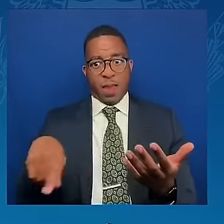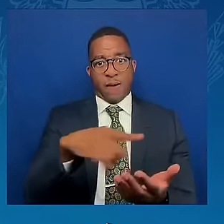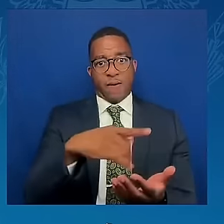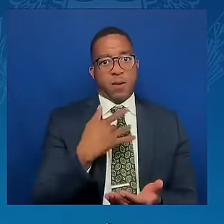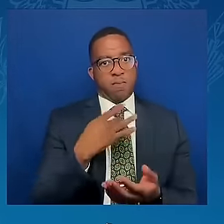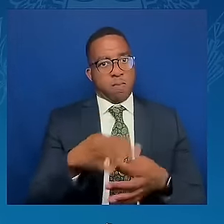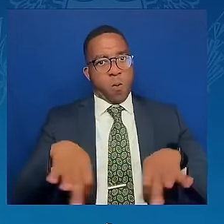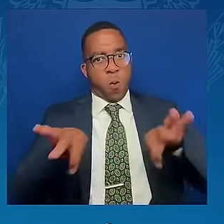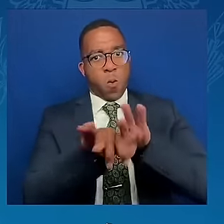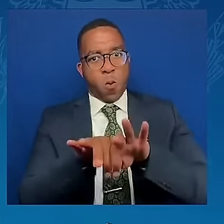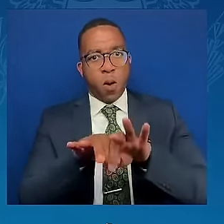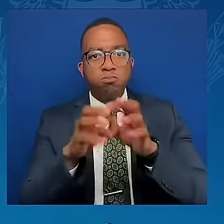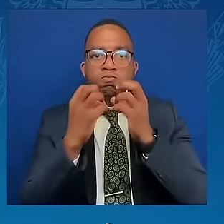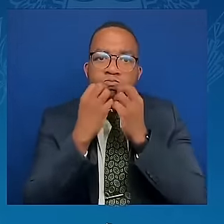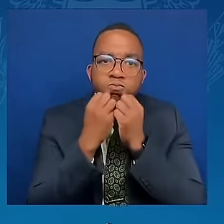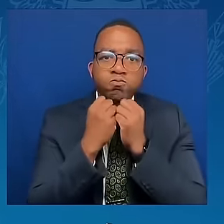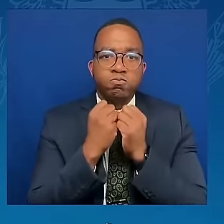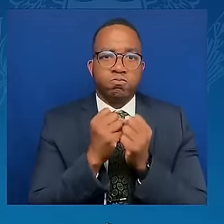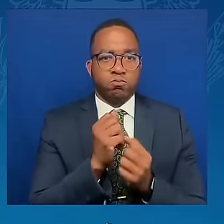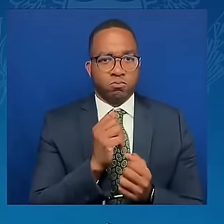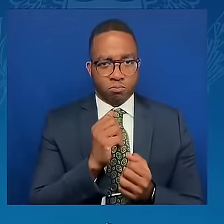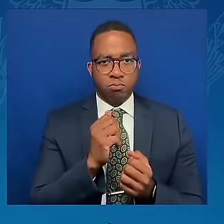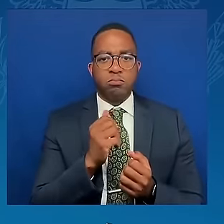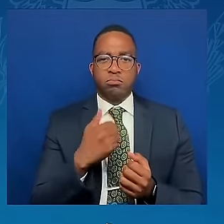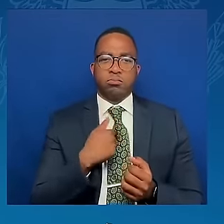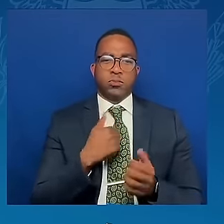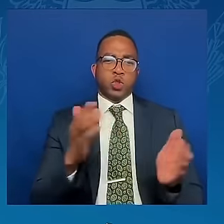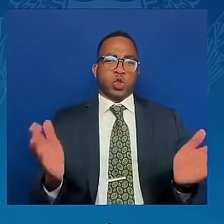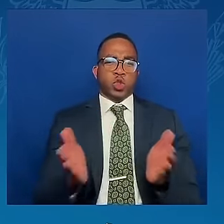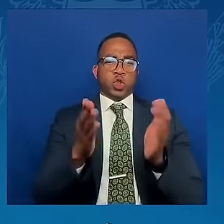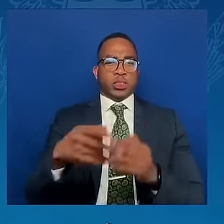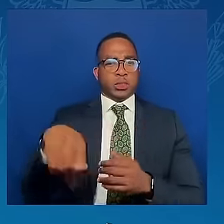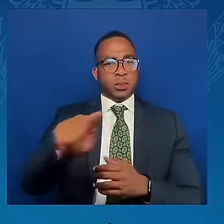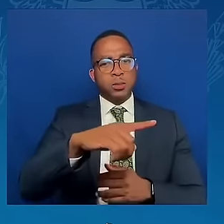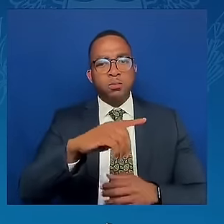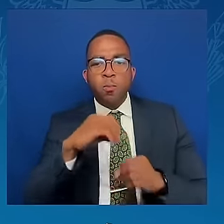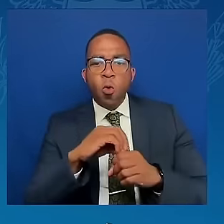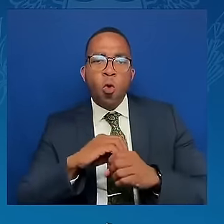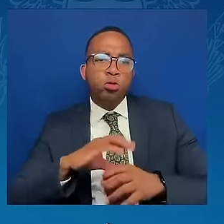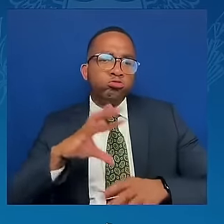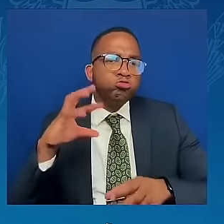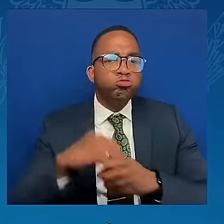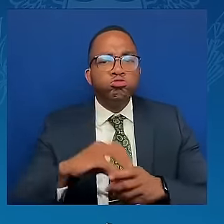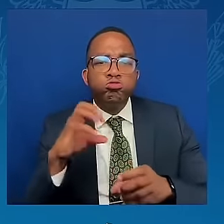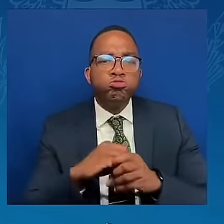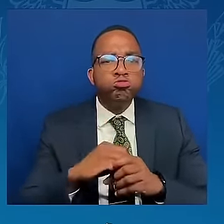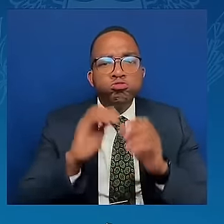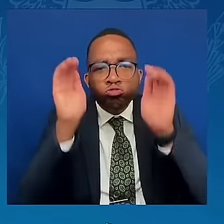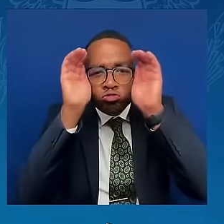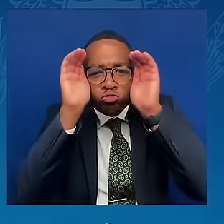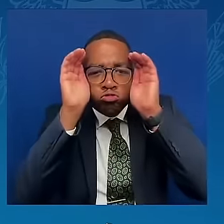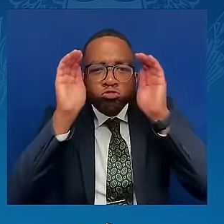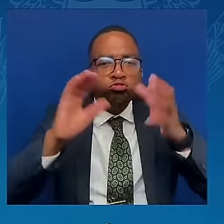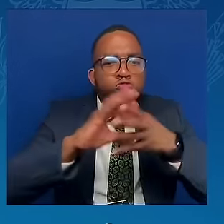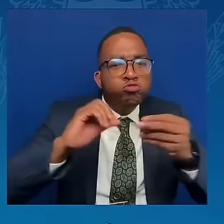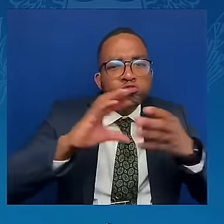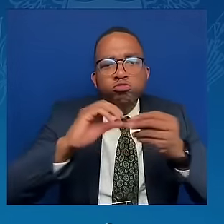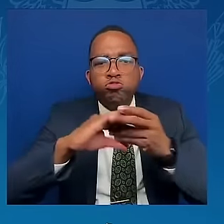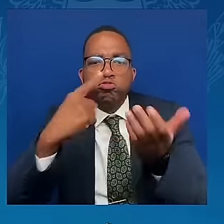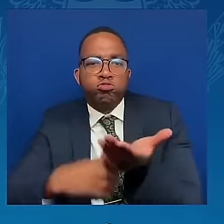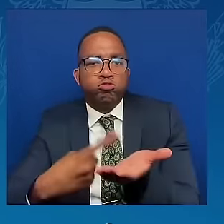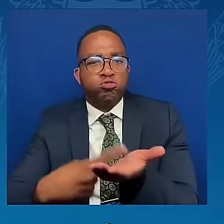to be as active as possible, and I am proud that all parts of the world, all continents are now